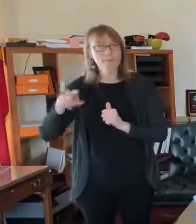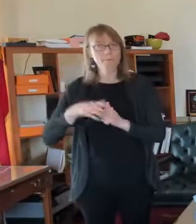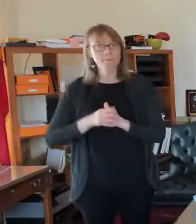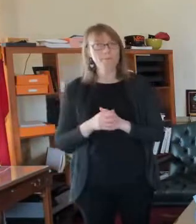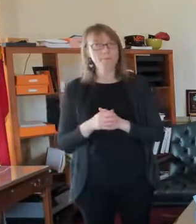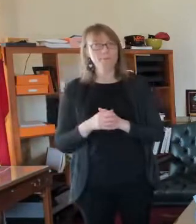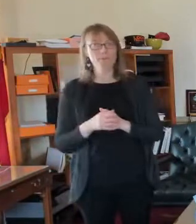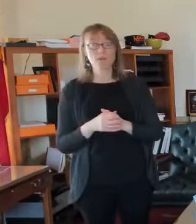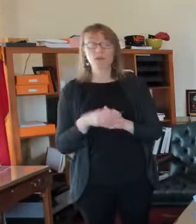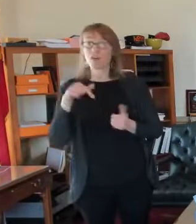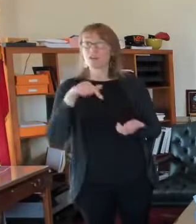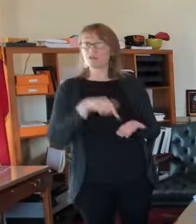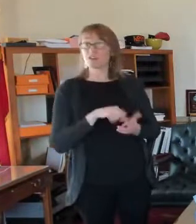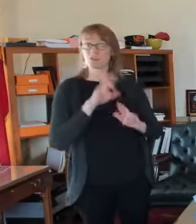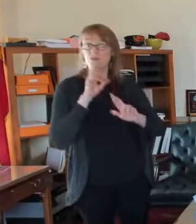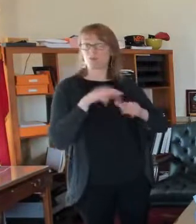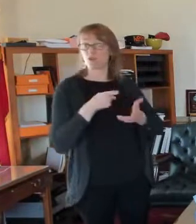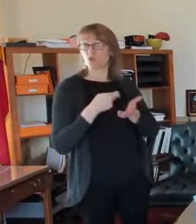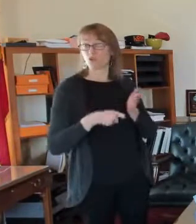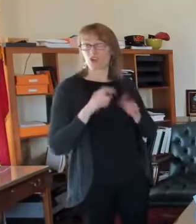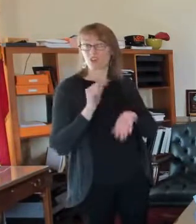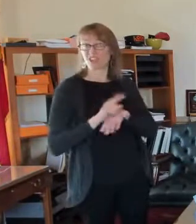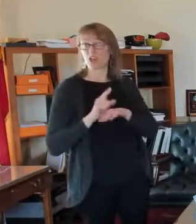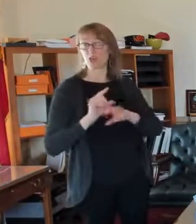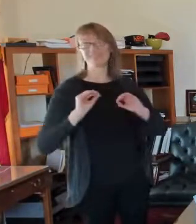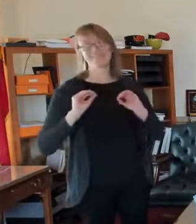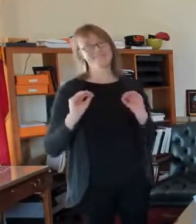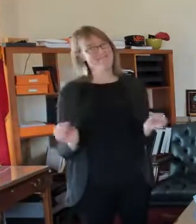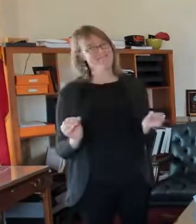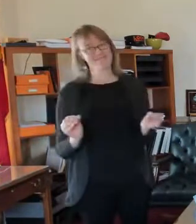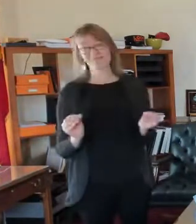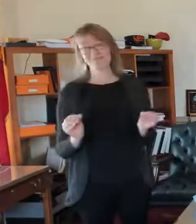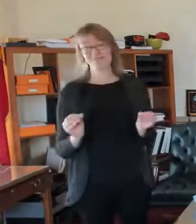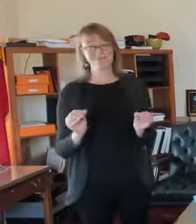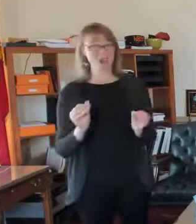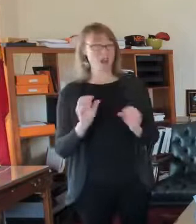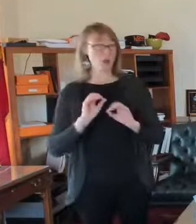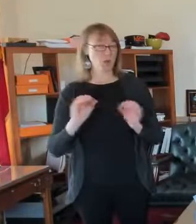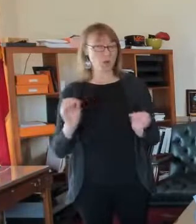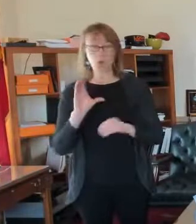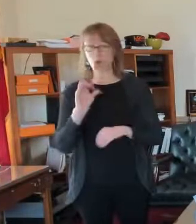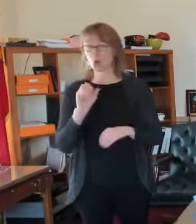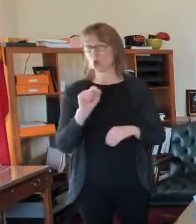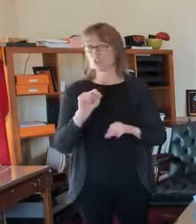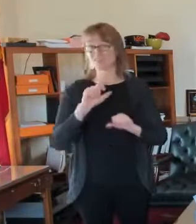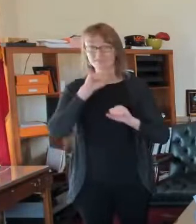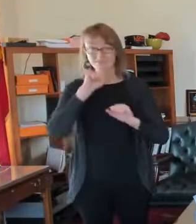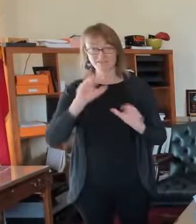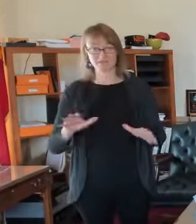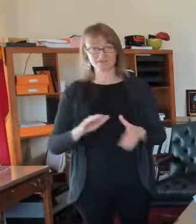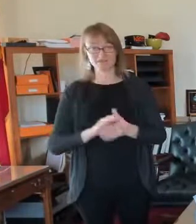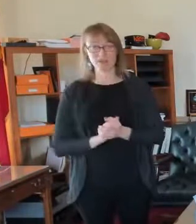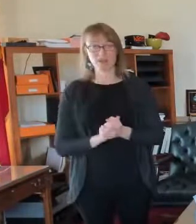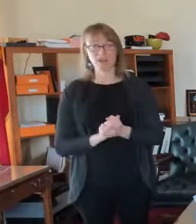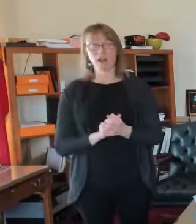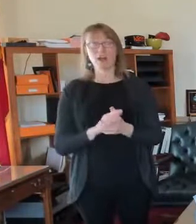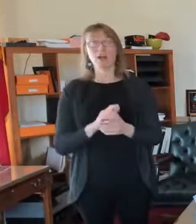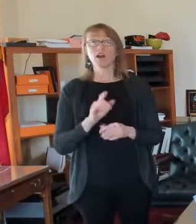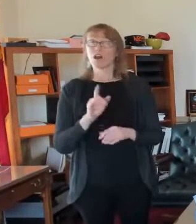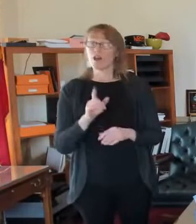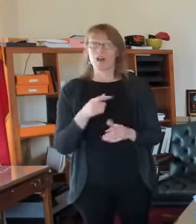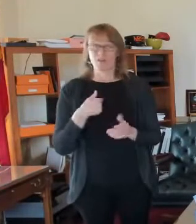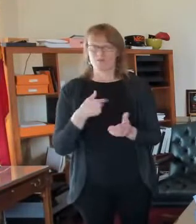to the city of St. Louis and it's, um, very, it's something that frankly, to get an outside review by